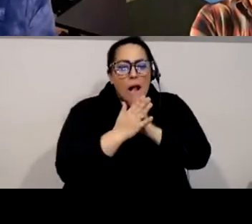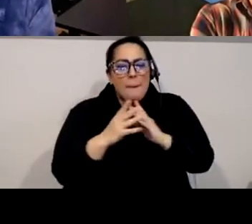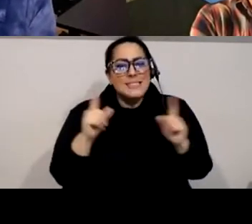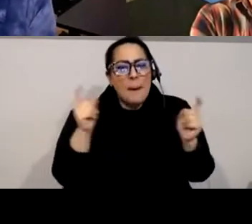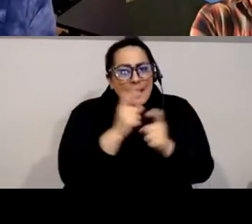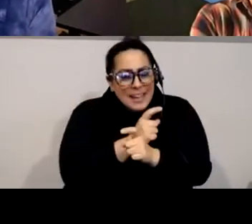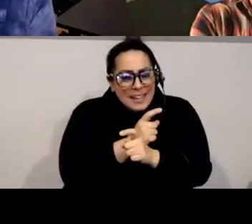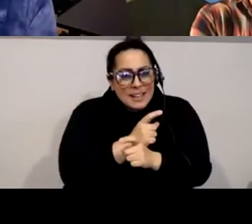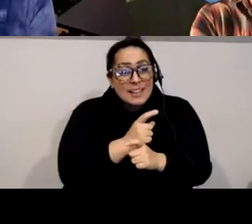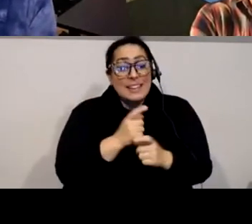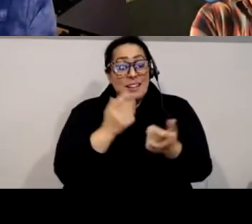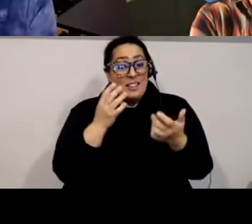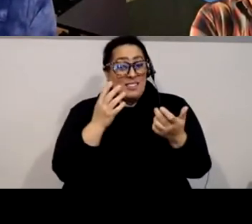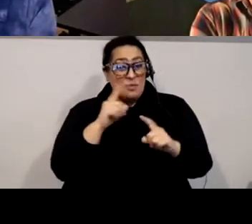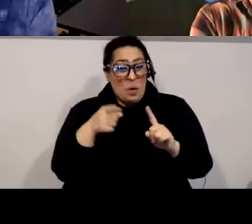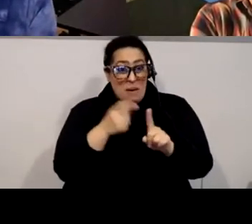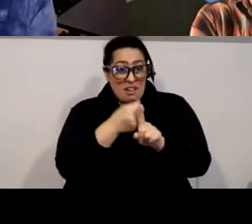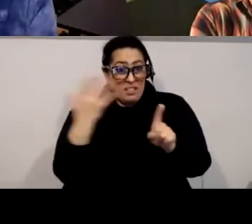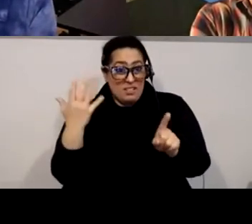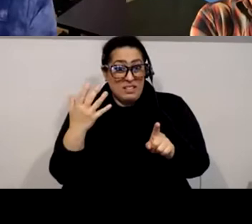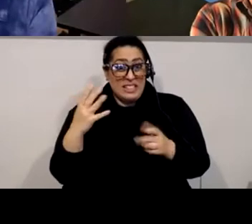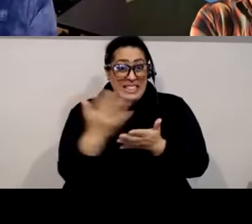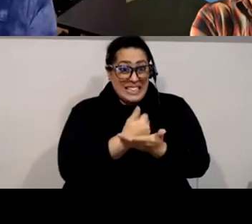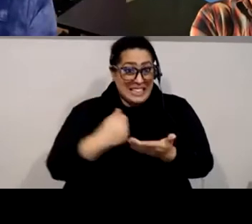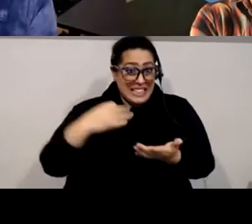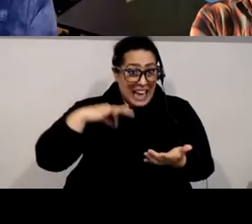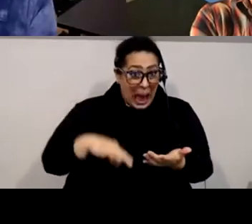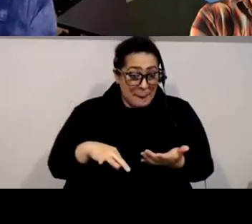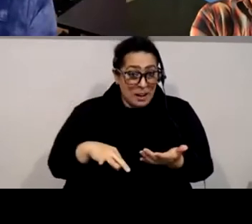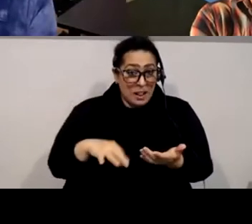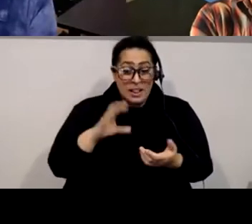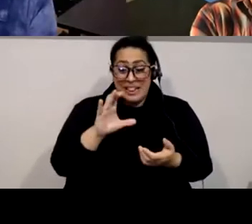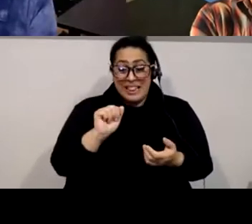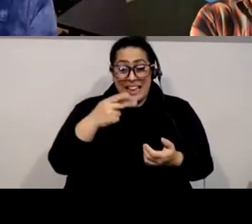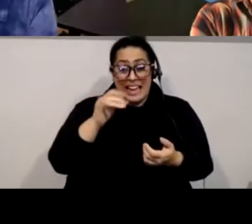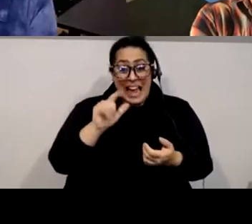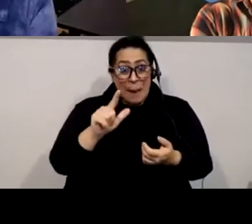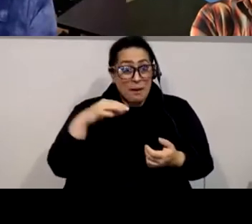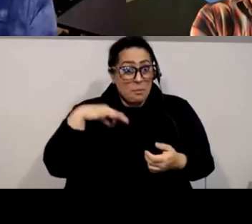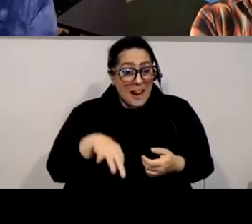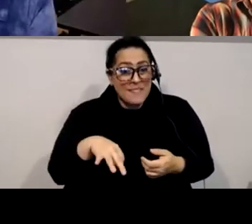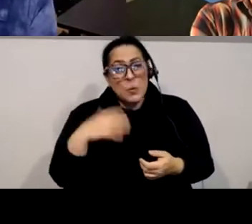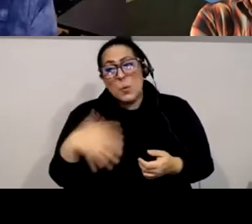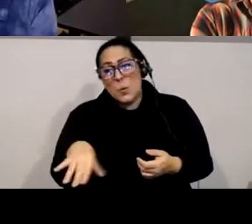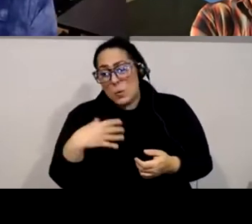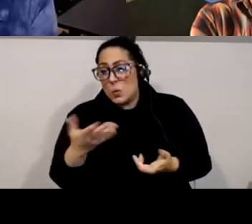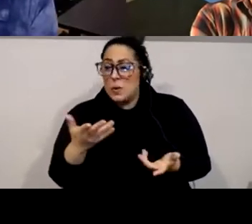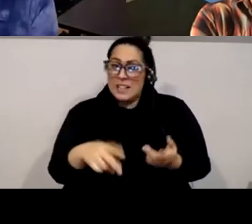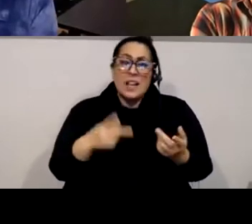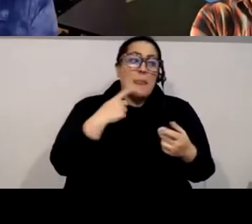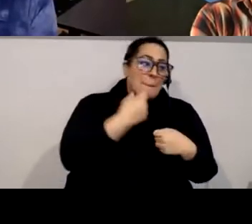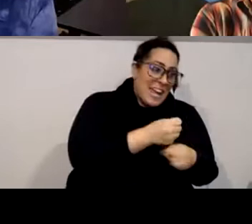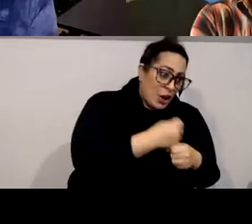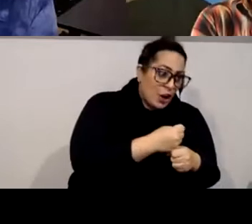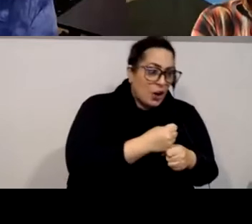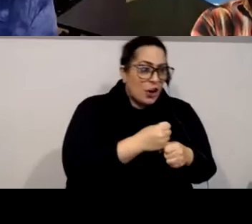benefit uh it serves in the maker creator and uh is definitely at play um here i also